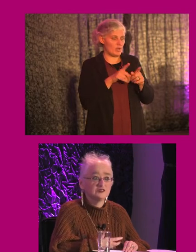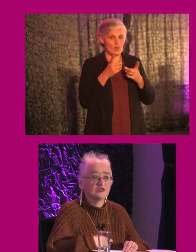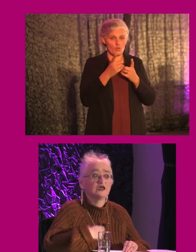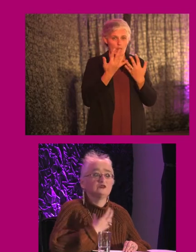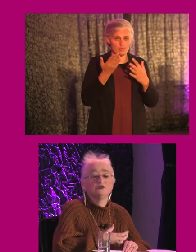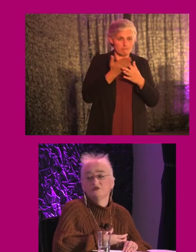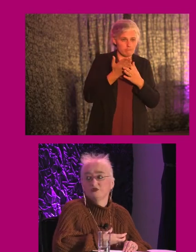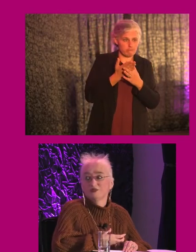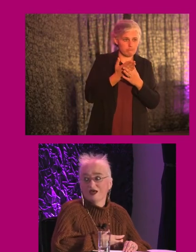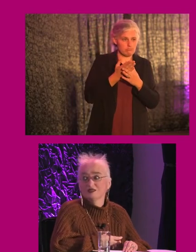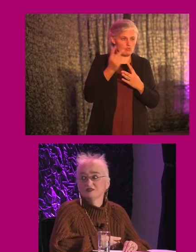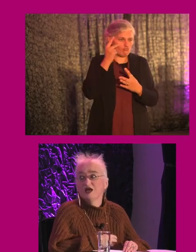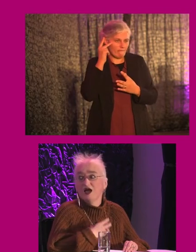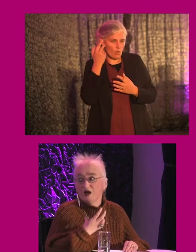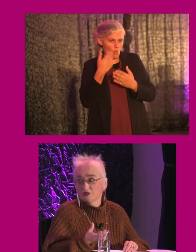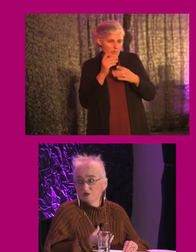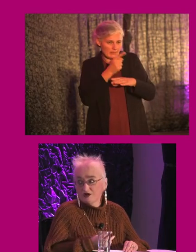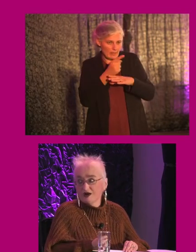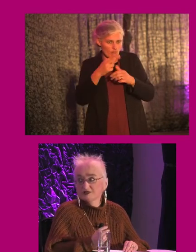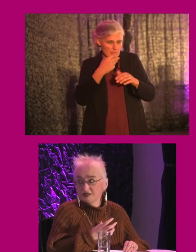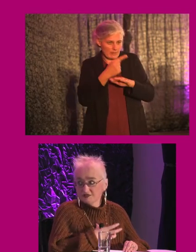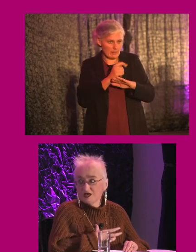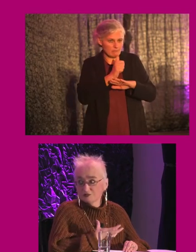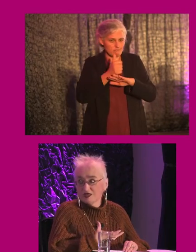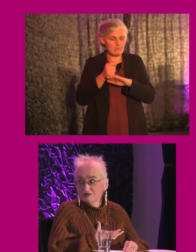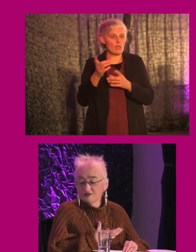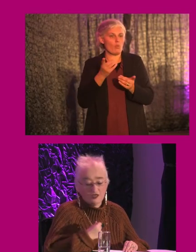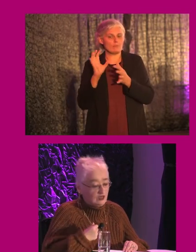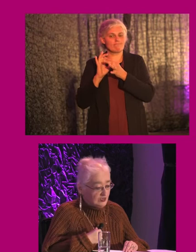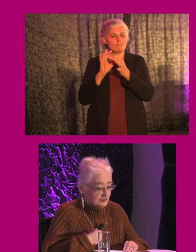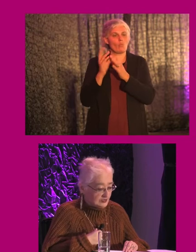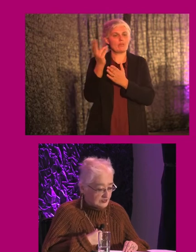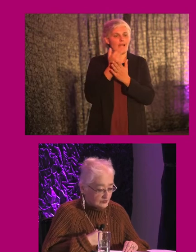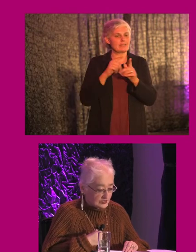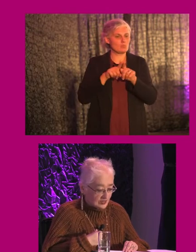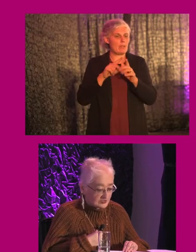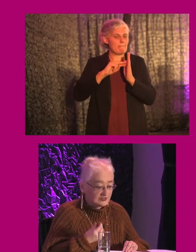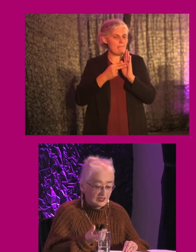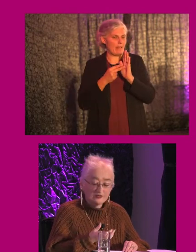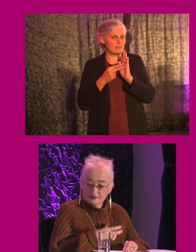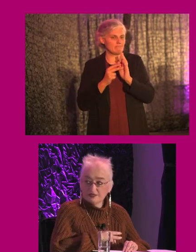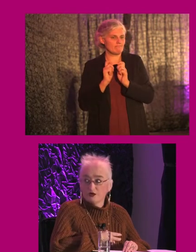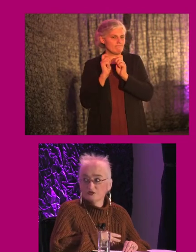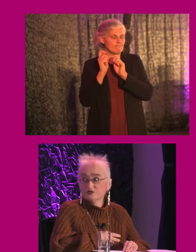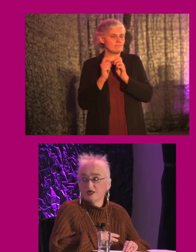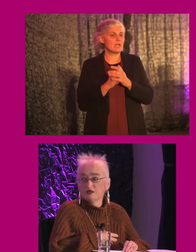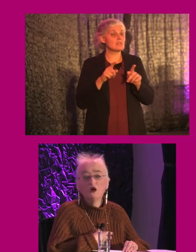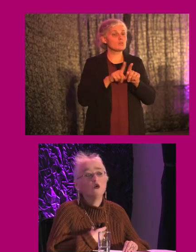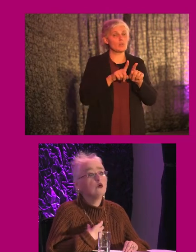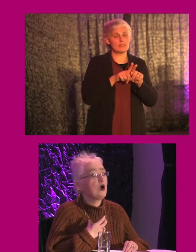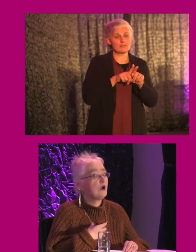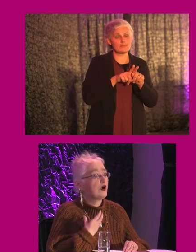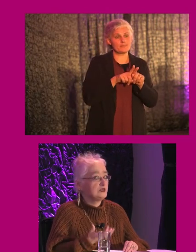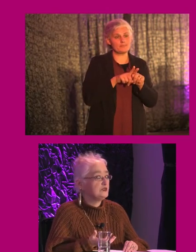access nagging, I do review plans and work with our architects and planners in that regard. And then, I also then,